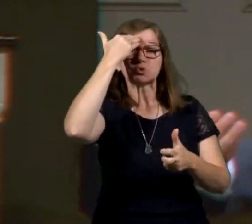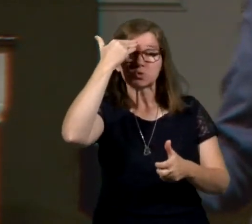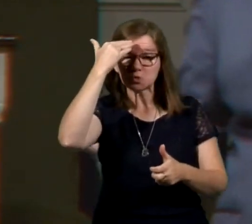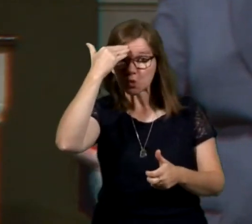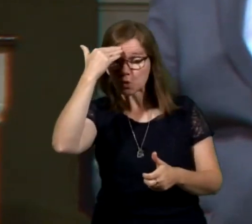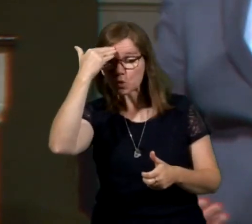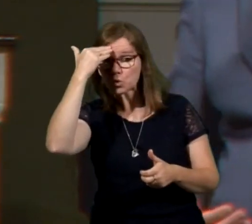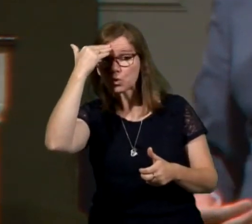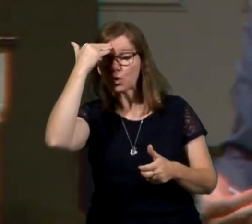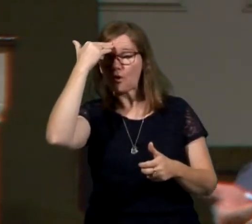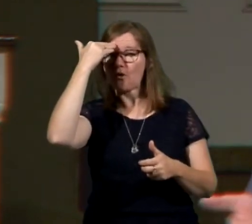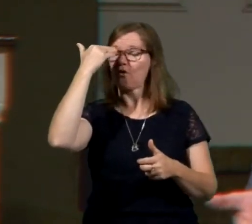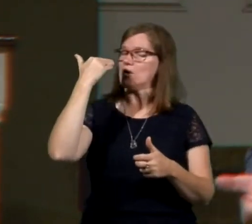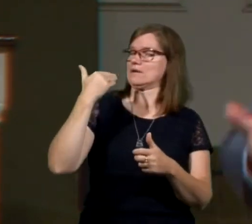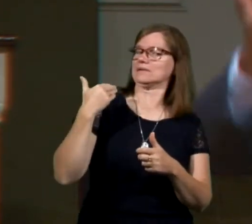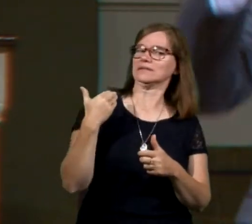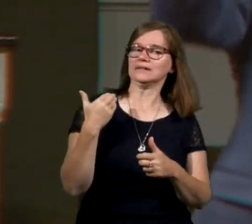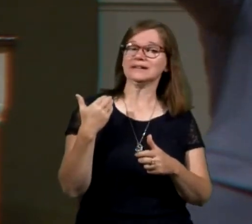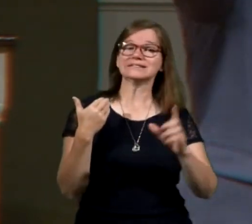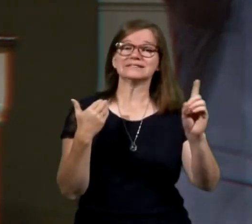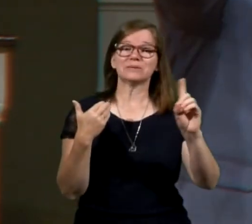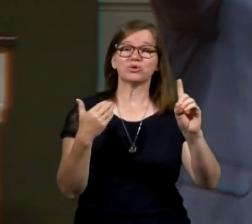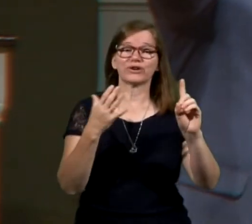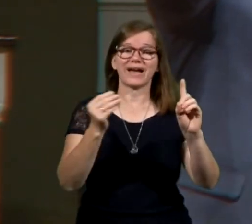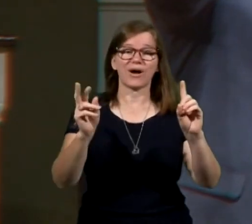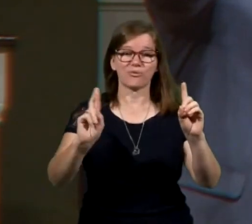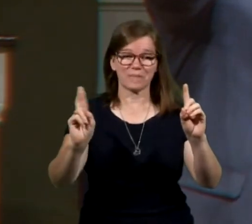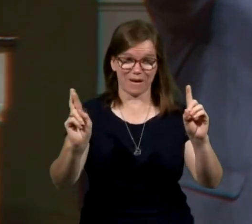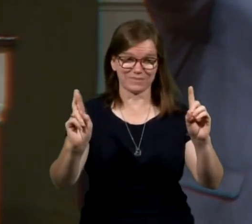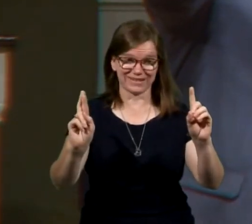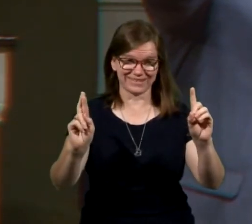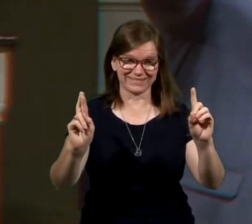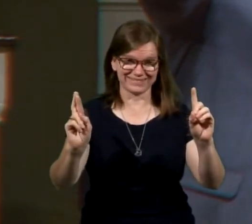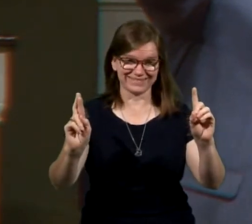over here are Democrats and the others are Republicans.